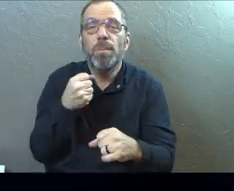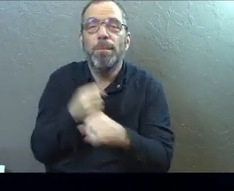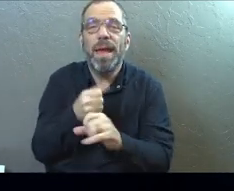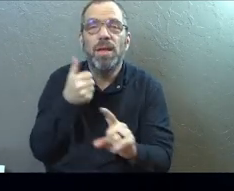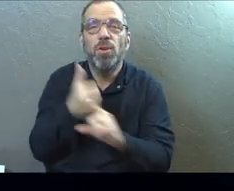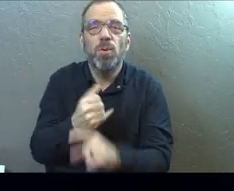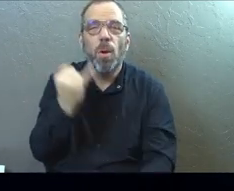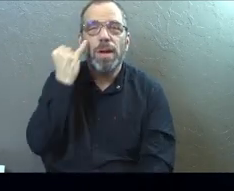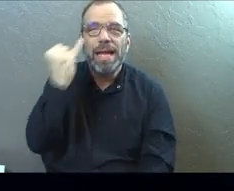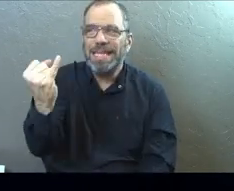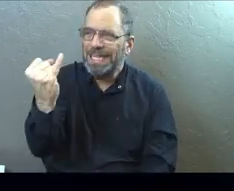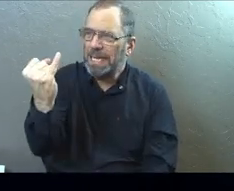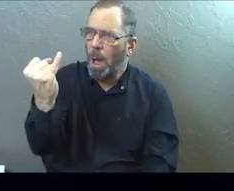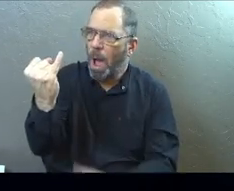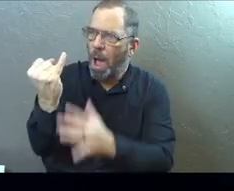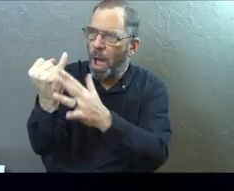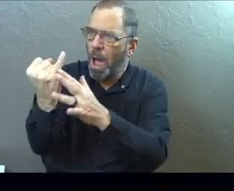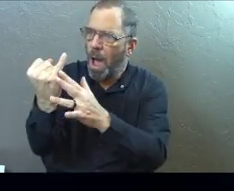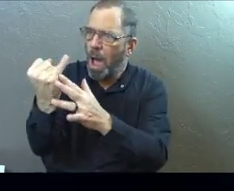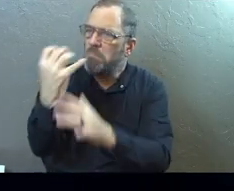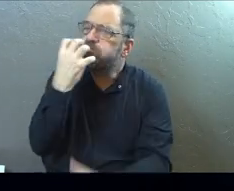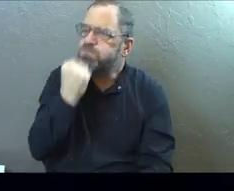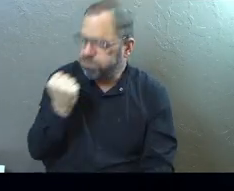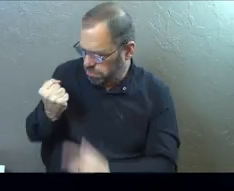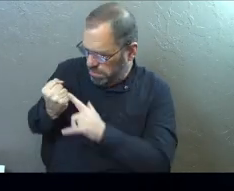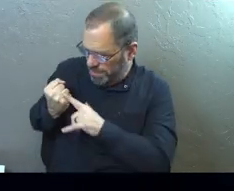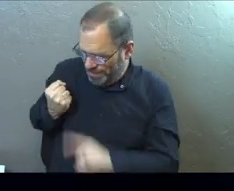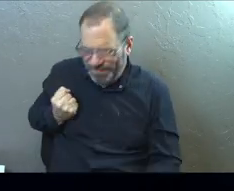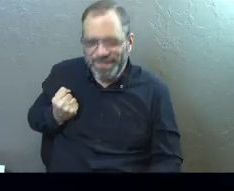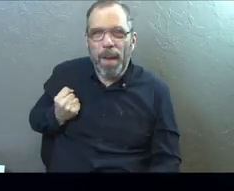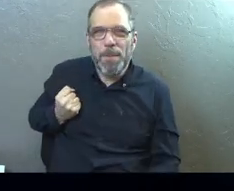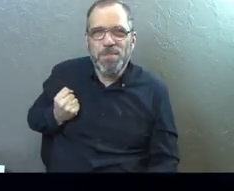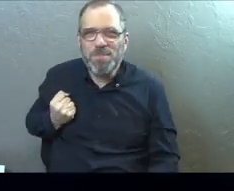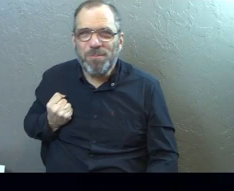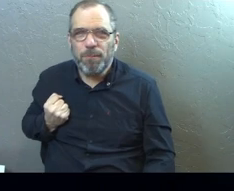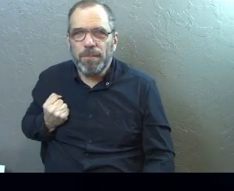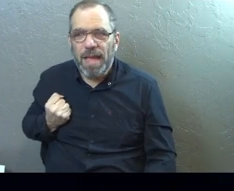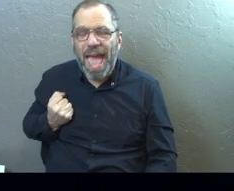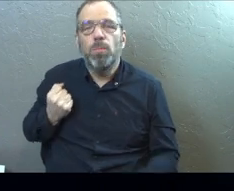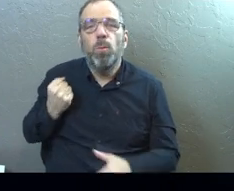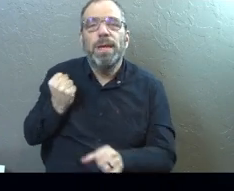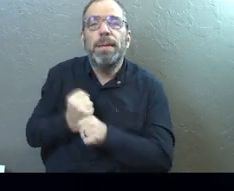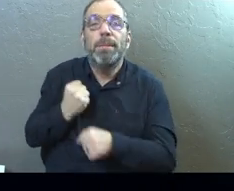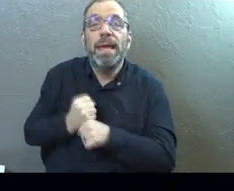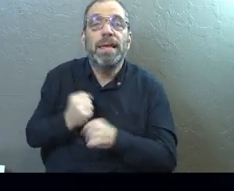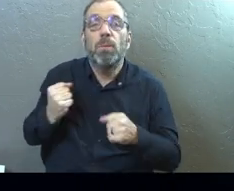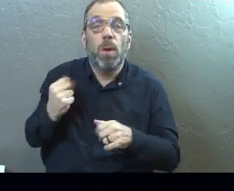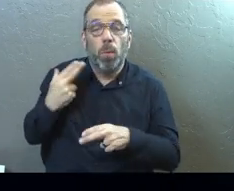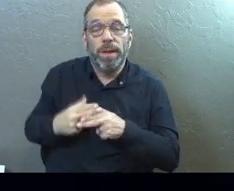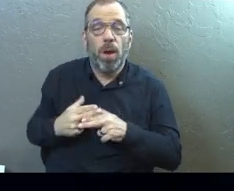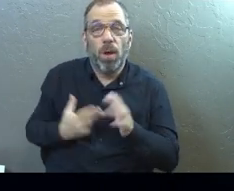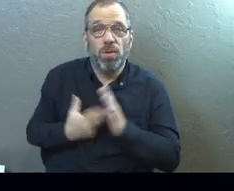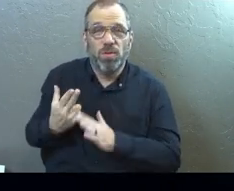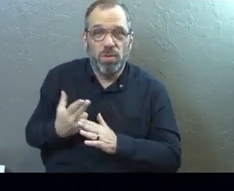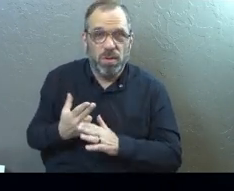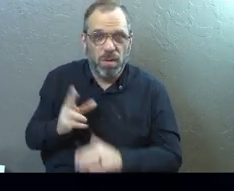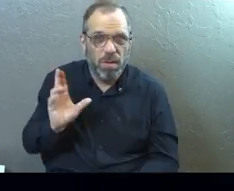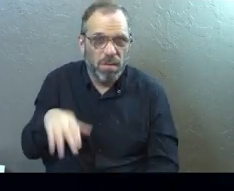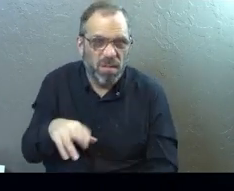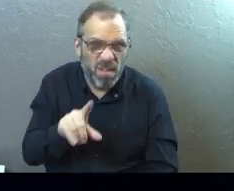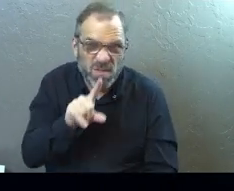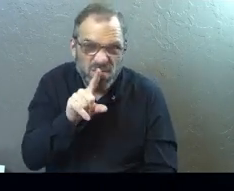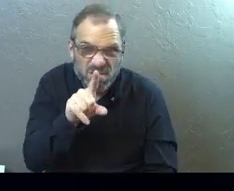ideas and we just hold on to them and we allow it to become truth. Is that the truth, God?